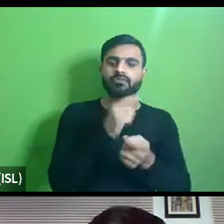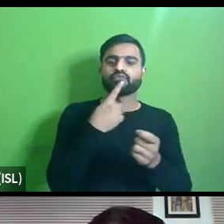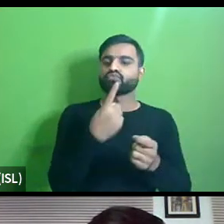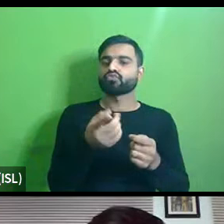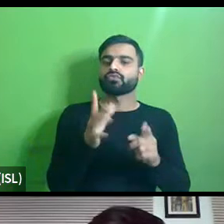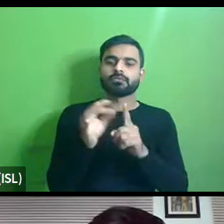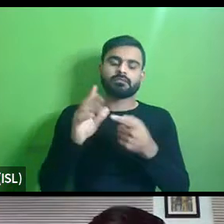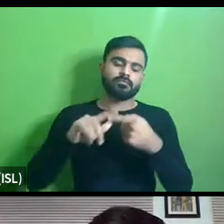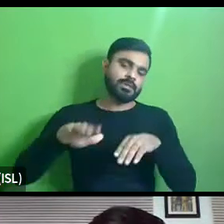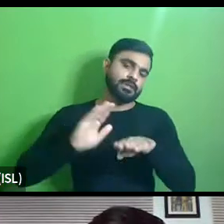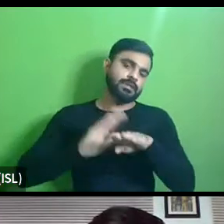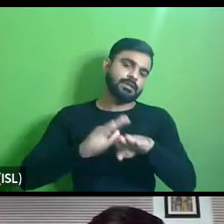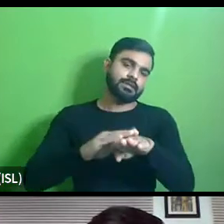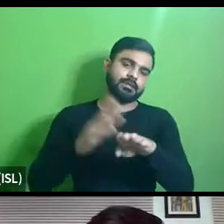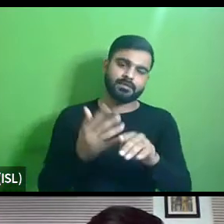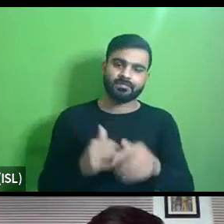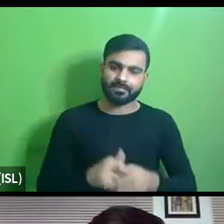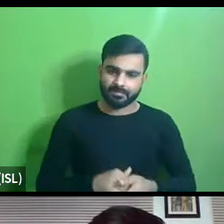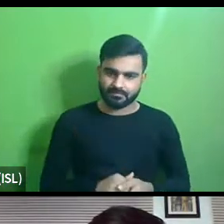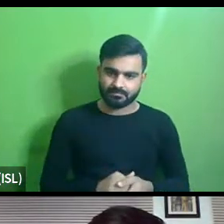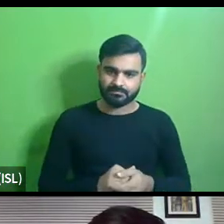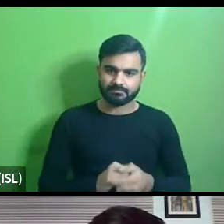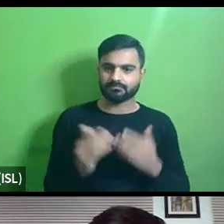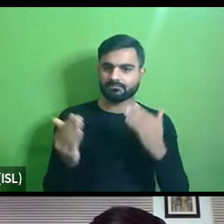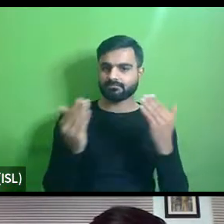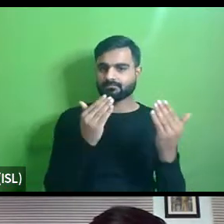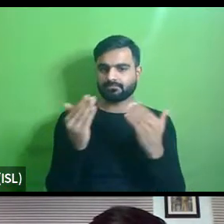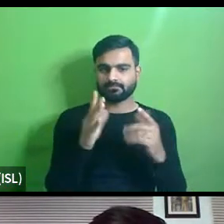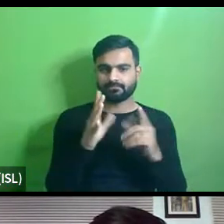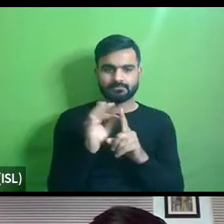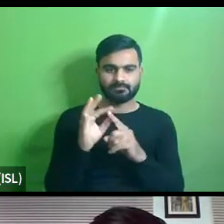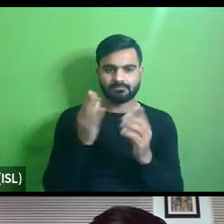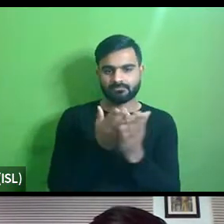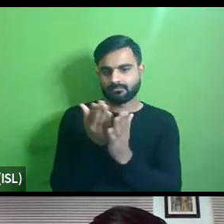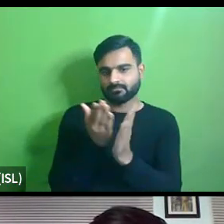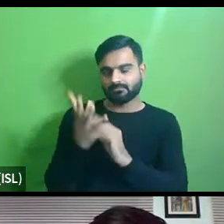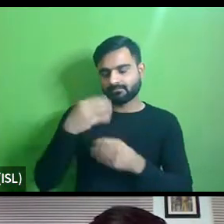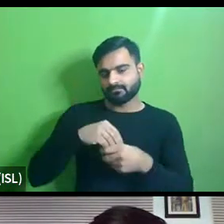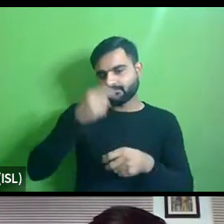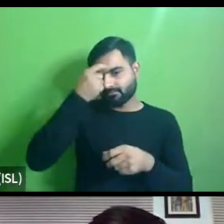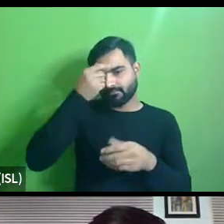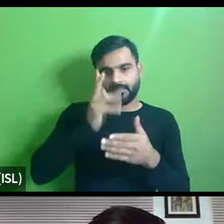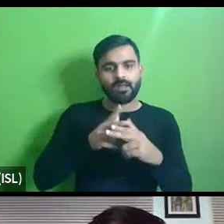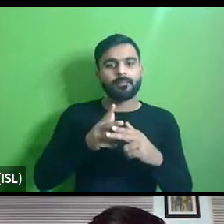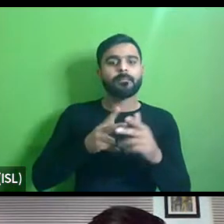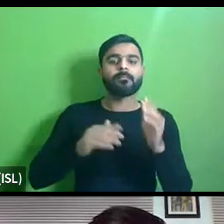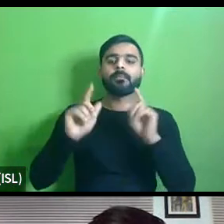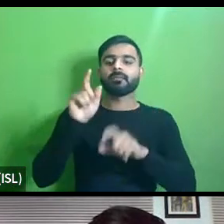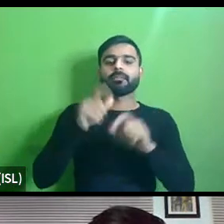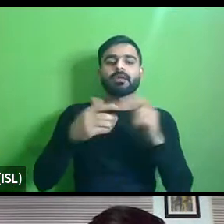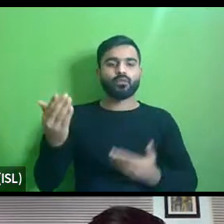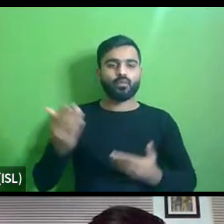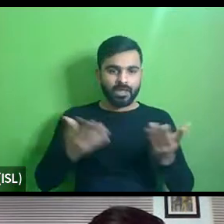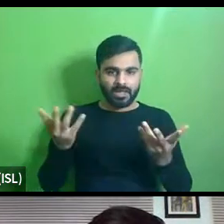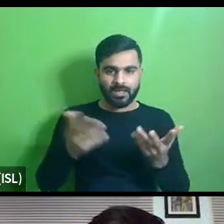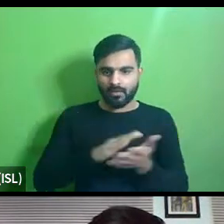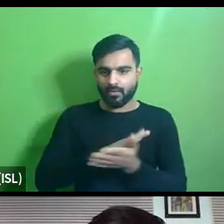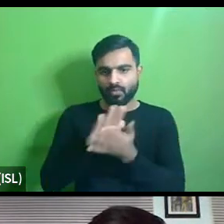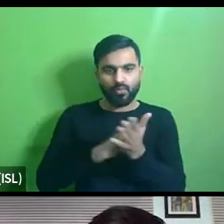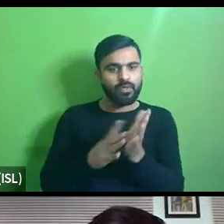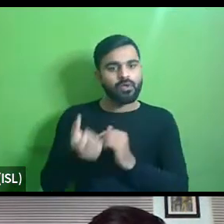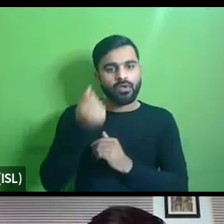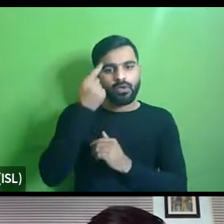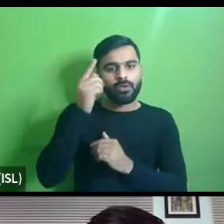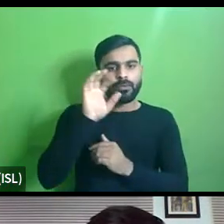seen in my experience and uh complementary to that we have this issue of public behavior where there is no understanding